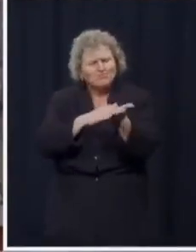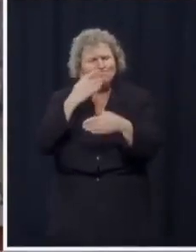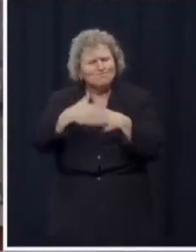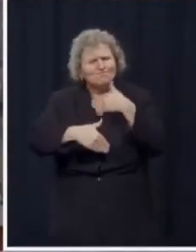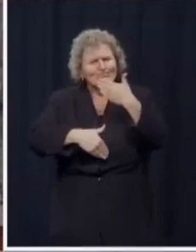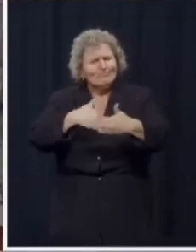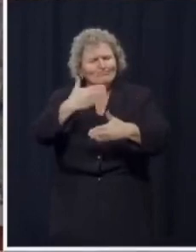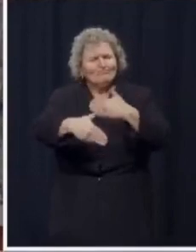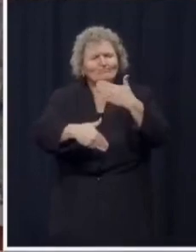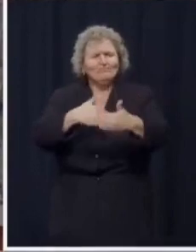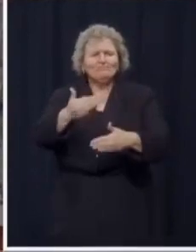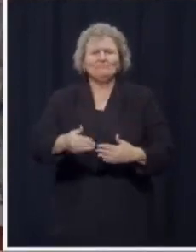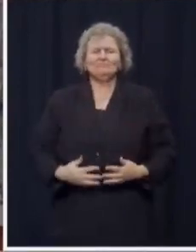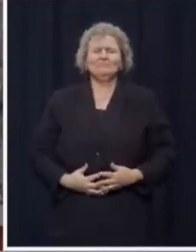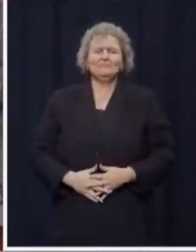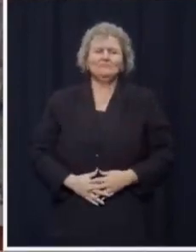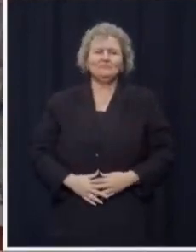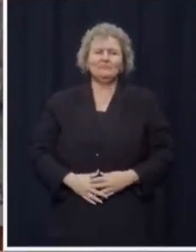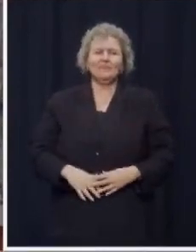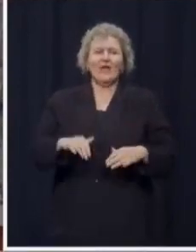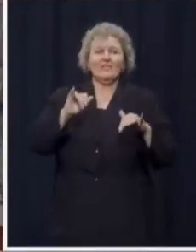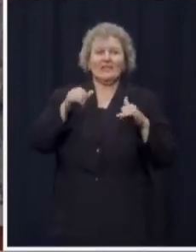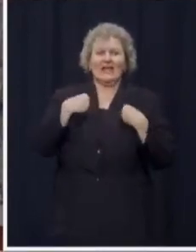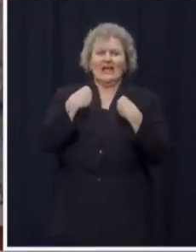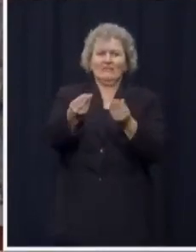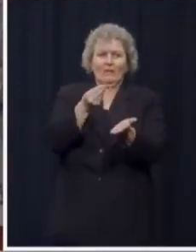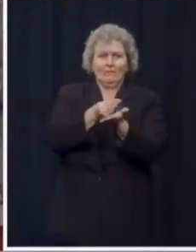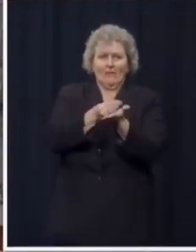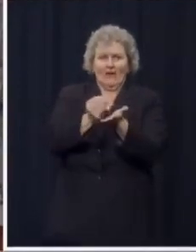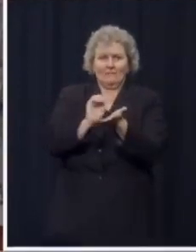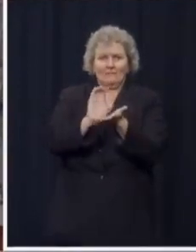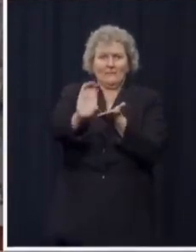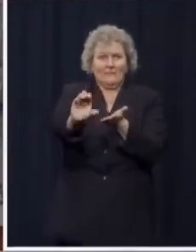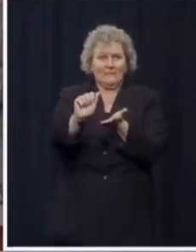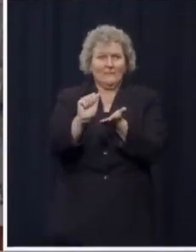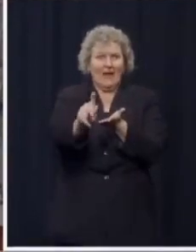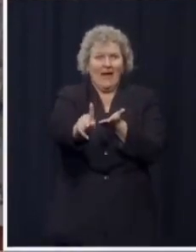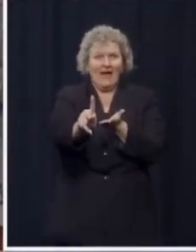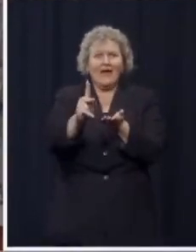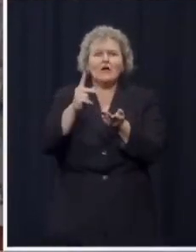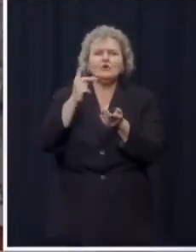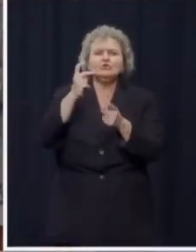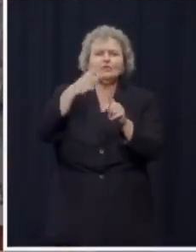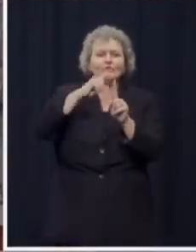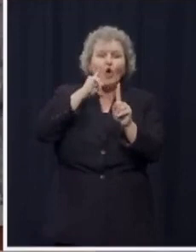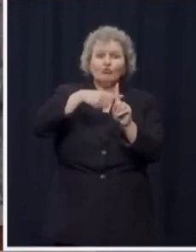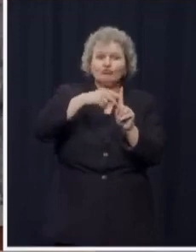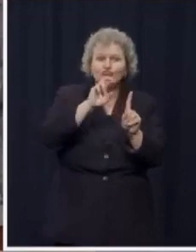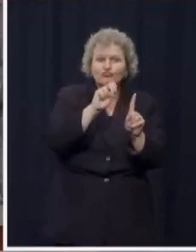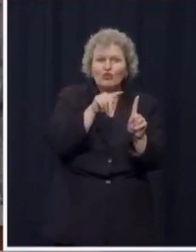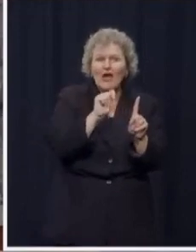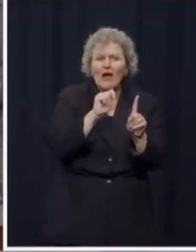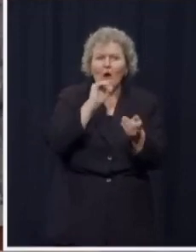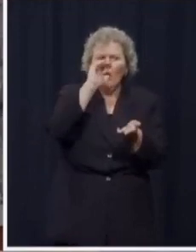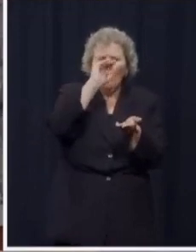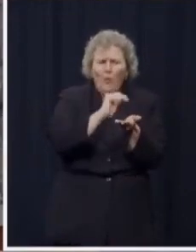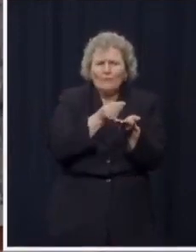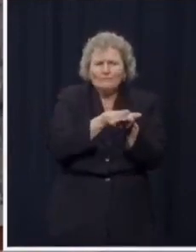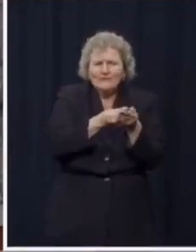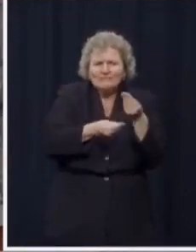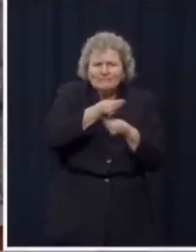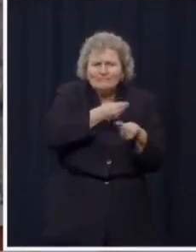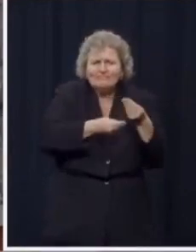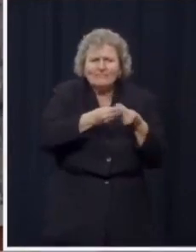it gives a rebate to low-income renters and homeowners every single year, putting money back in their pockets